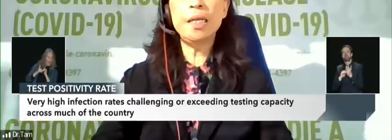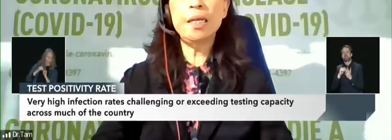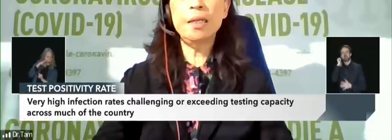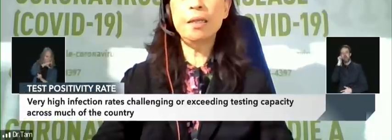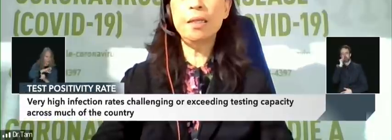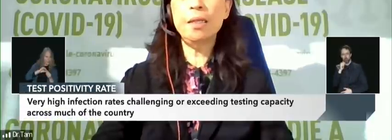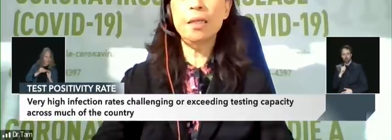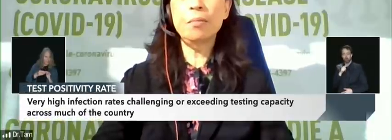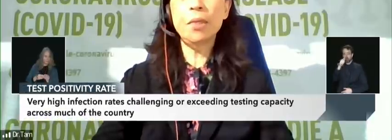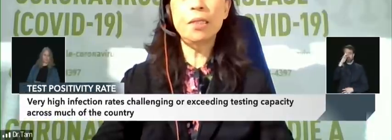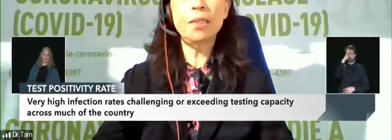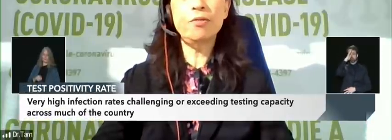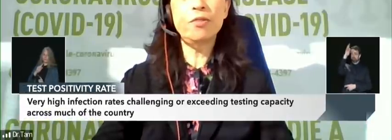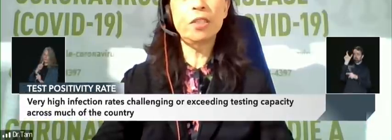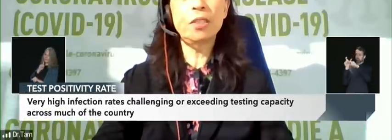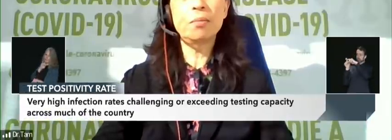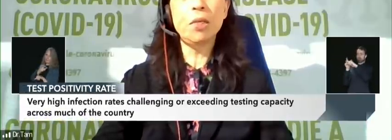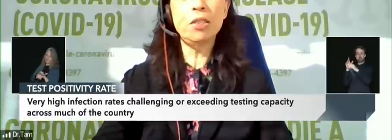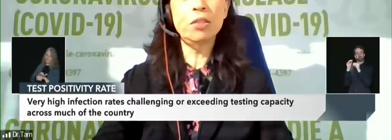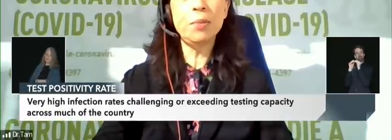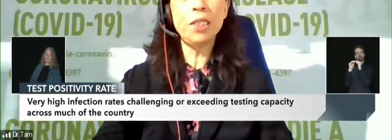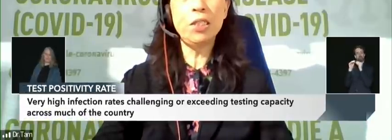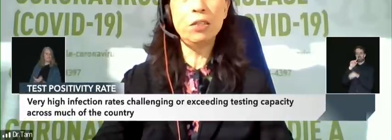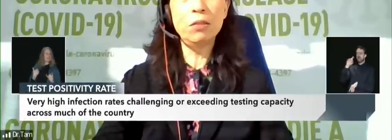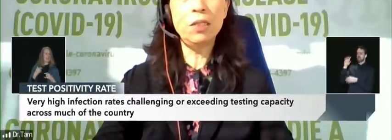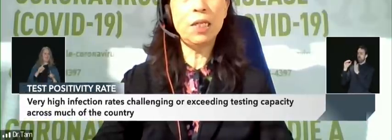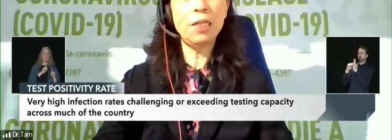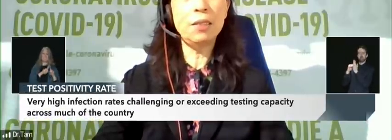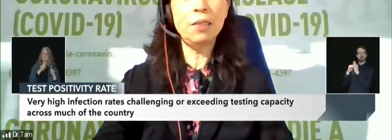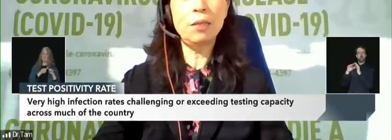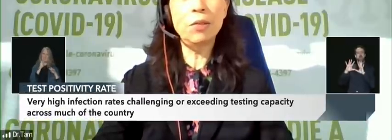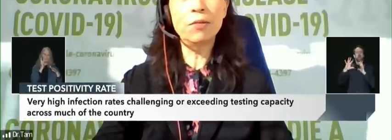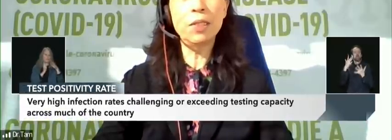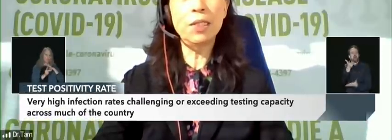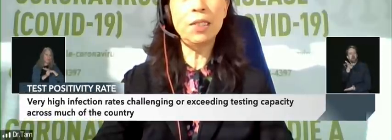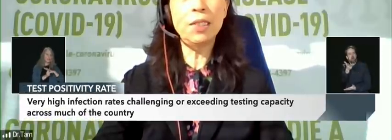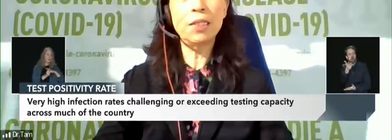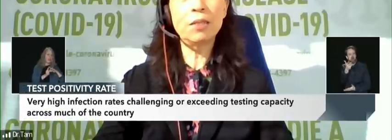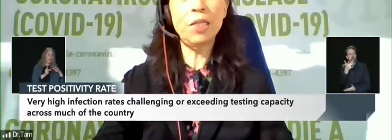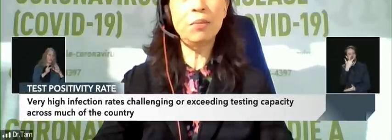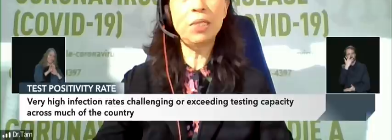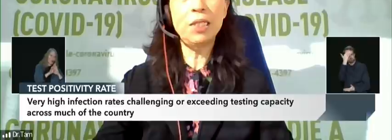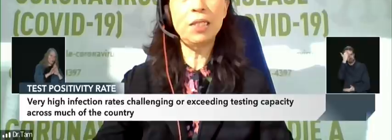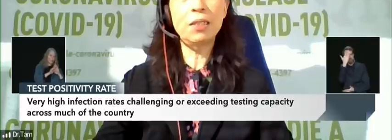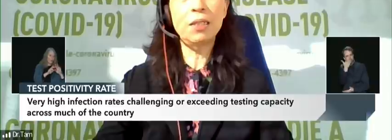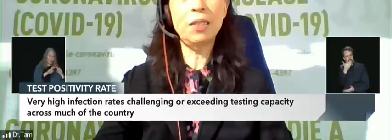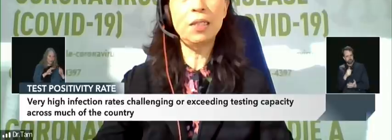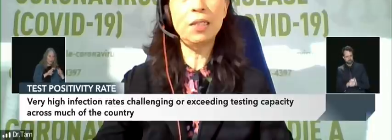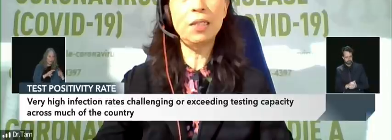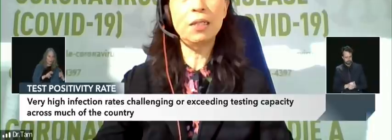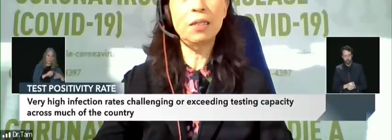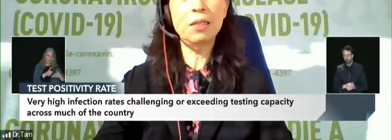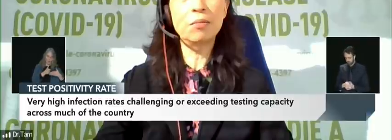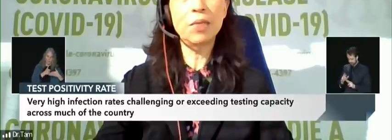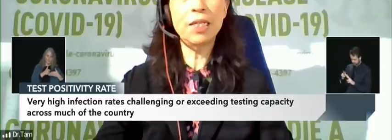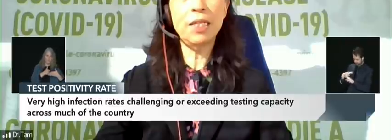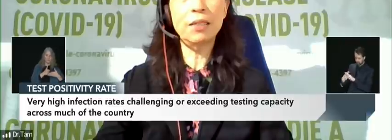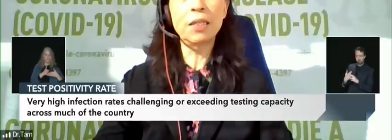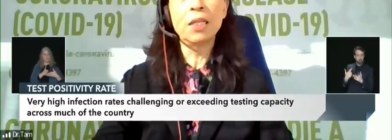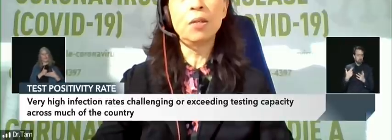yeah and I think there's different models being used and some of the details might be in the